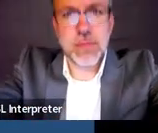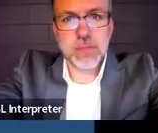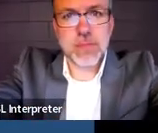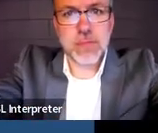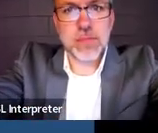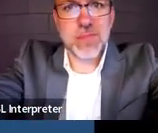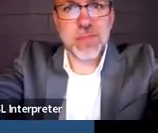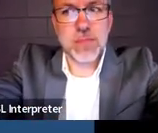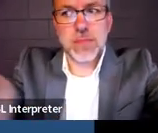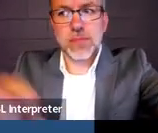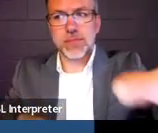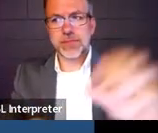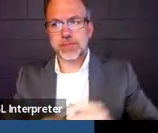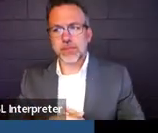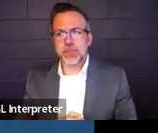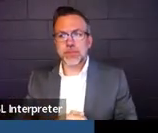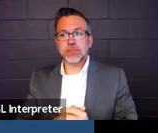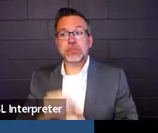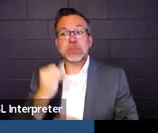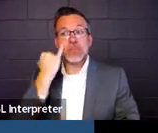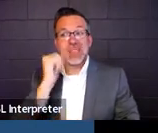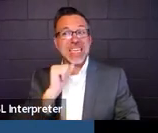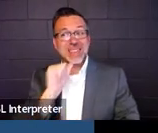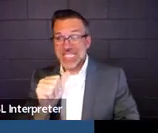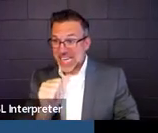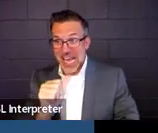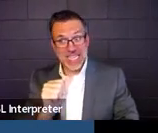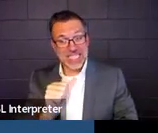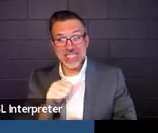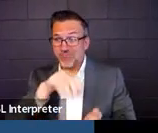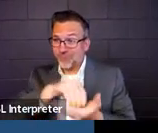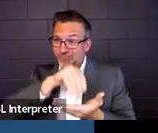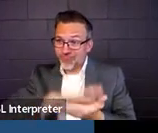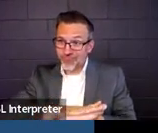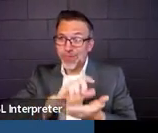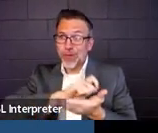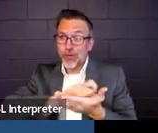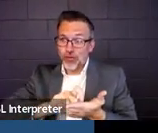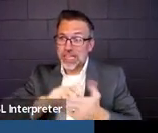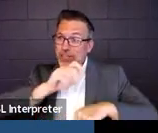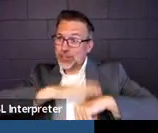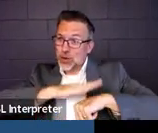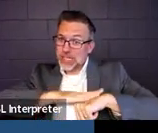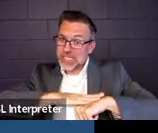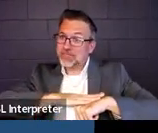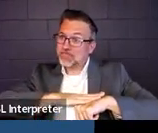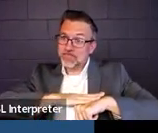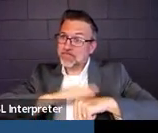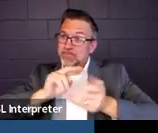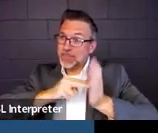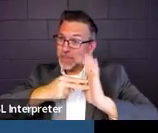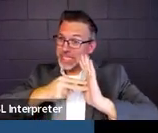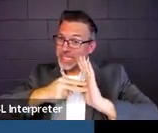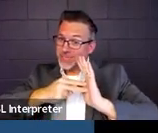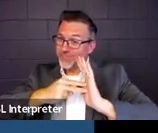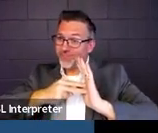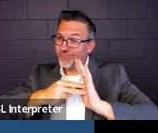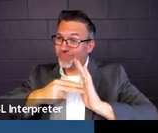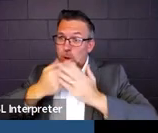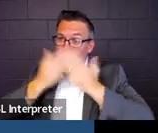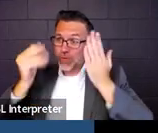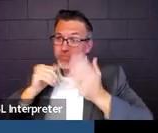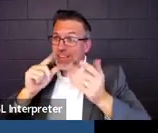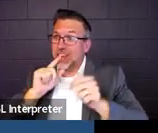And if it's not in the written notice, it didn't happen. So all these things that you're talking about in the meetings need to be